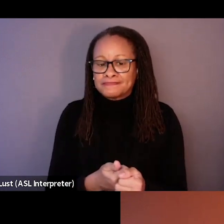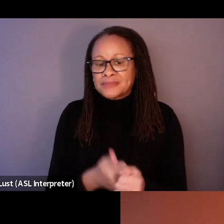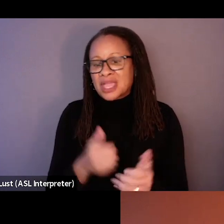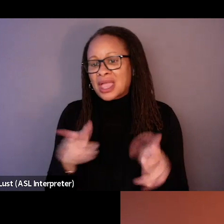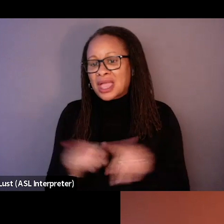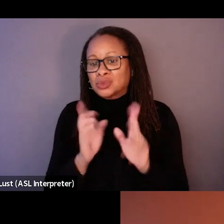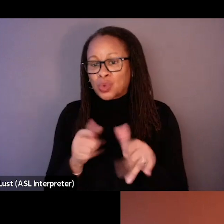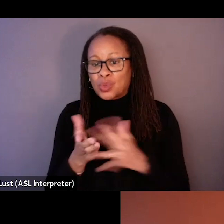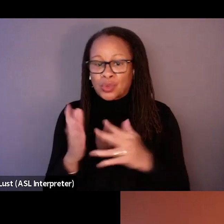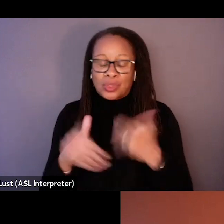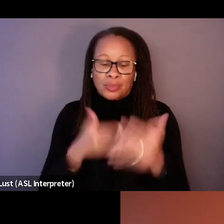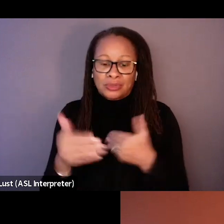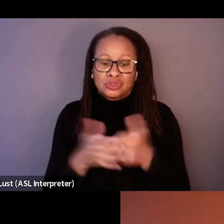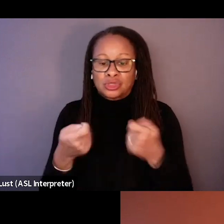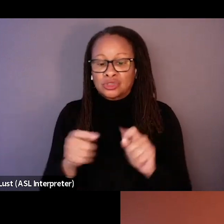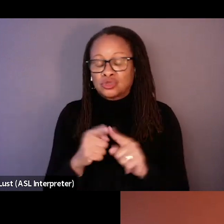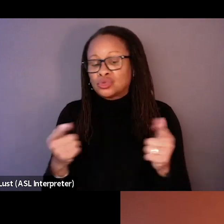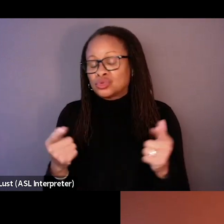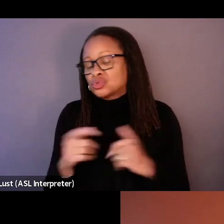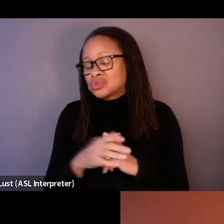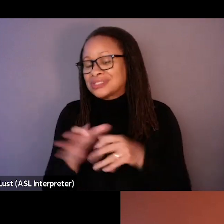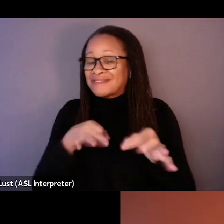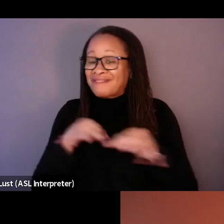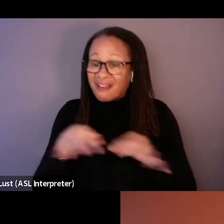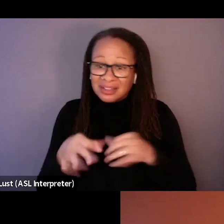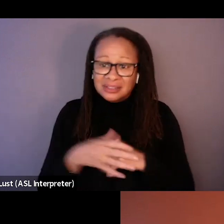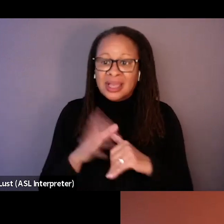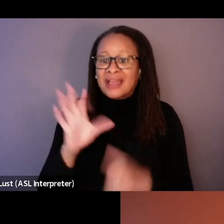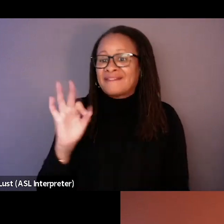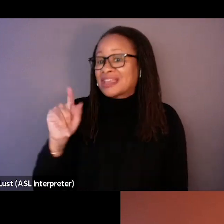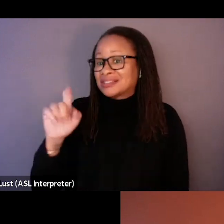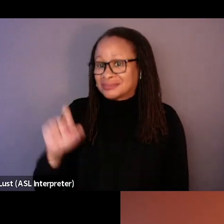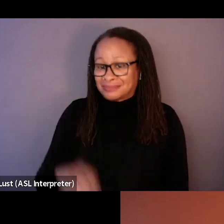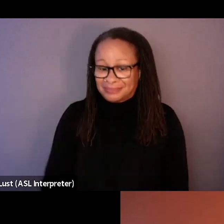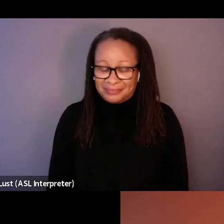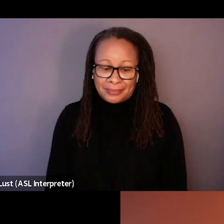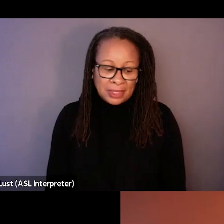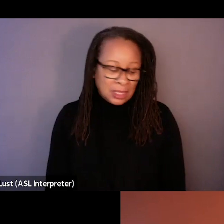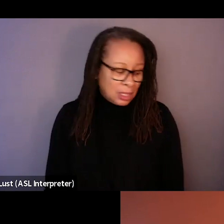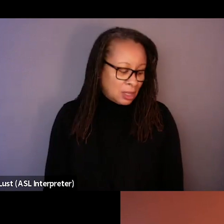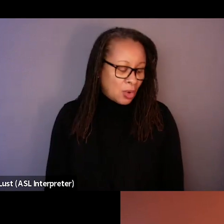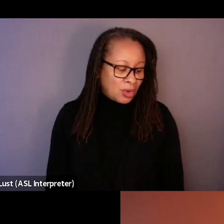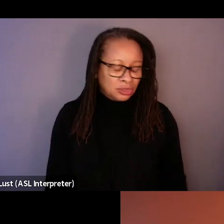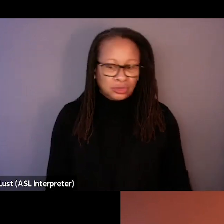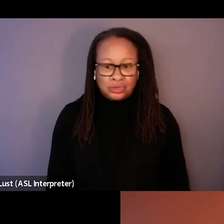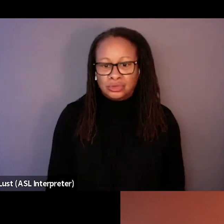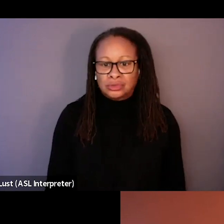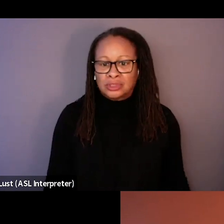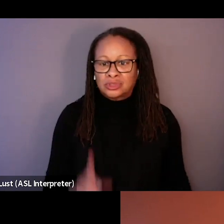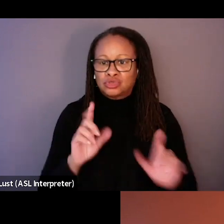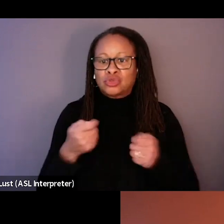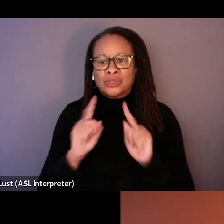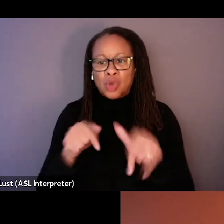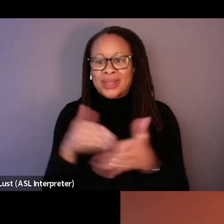the process of trying to defy fate. In that sense, it helped me a lot.